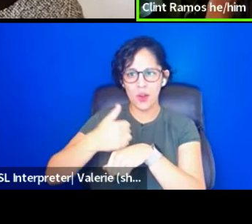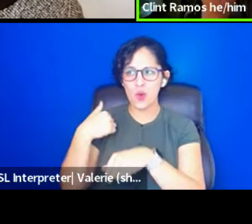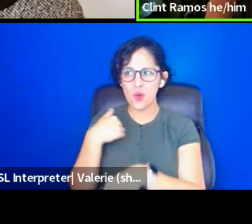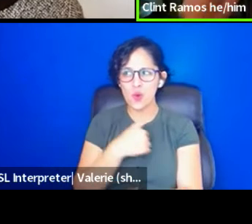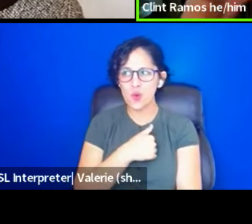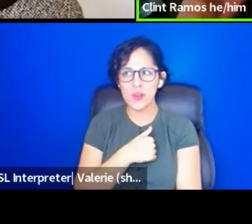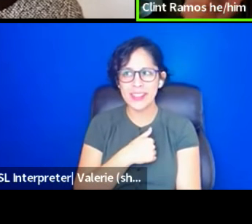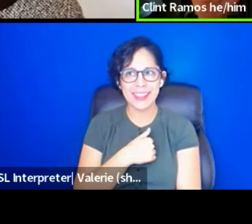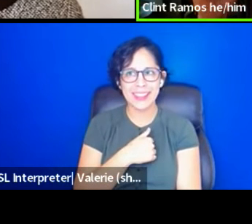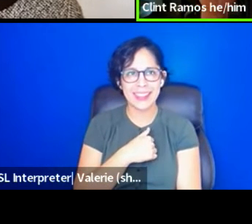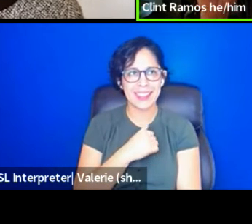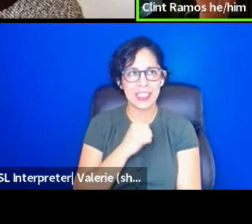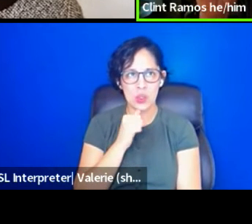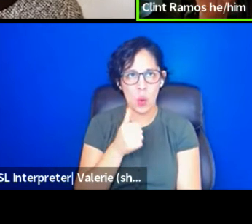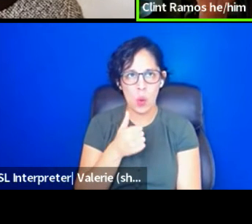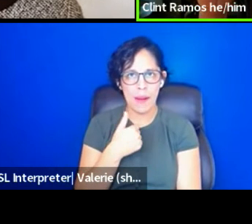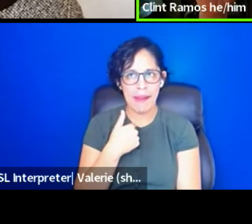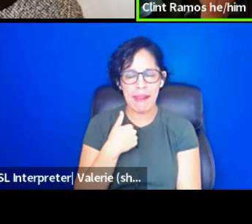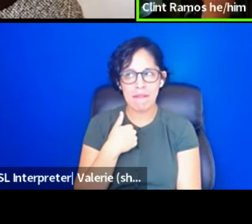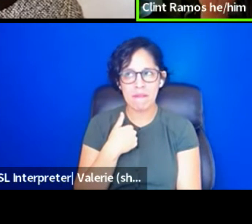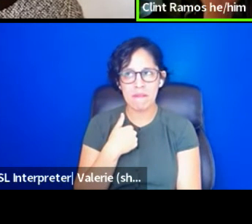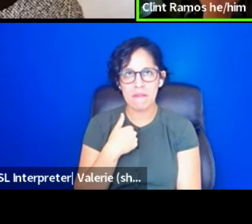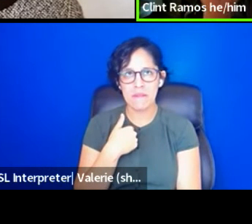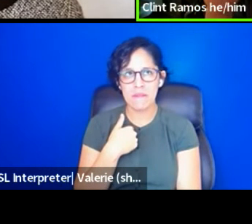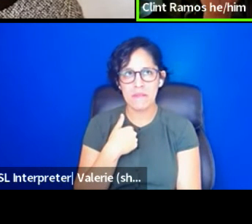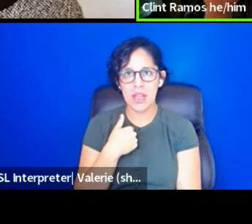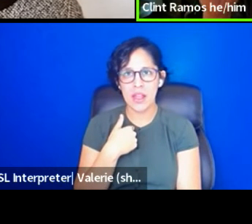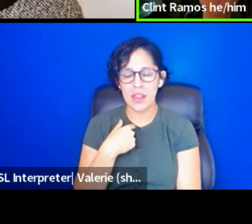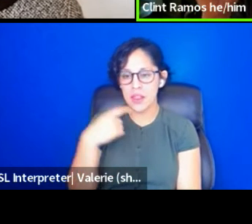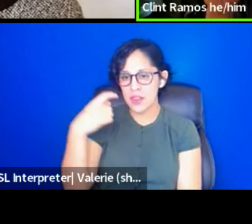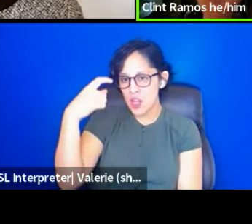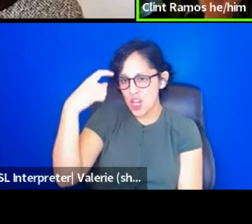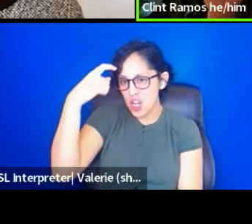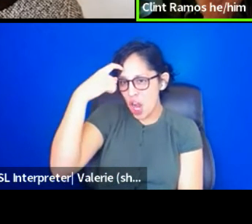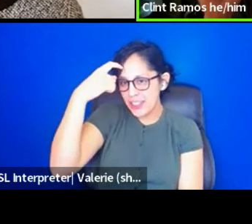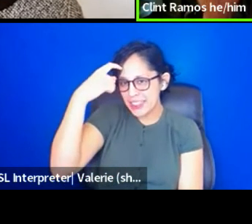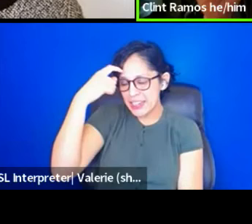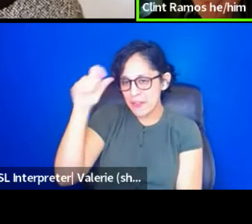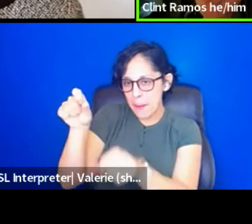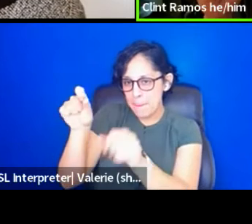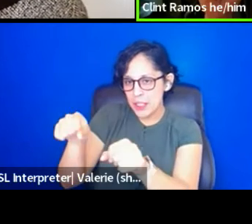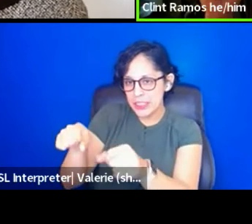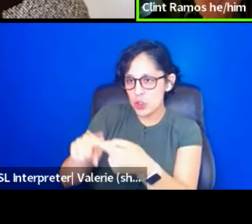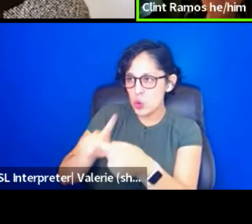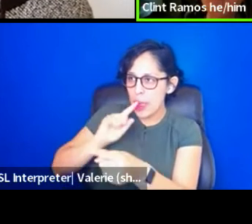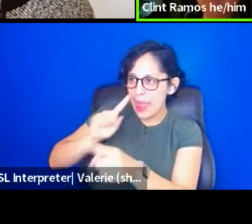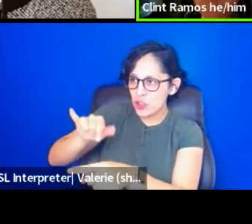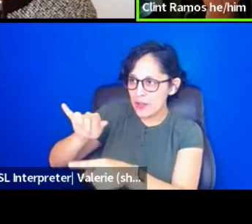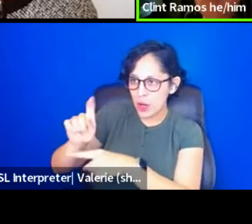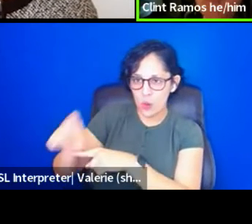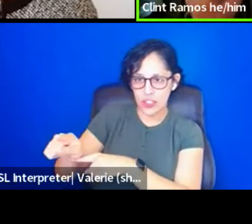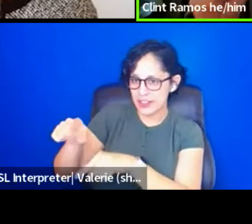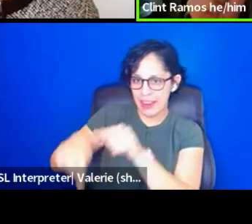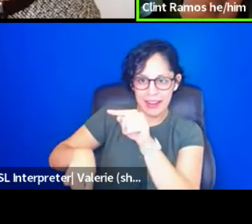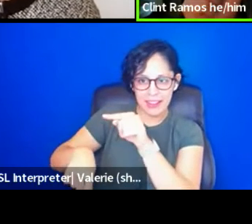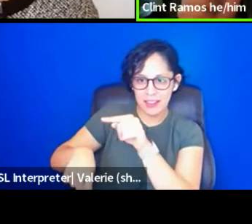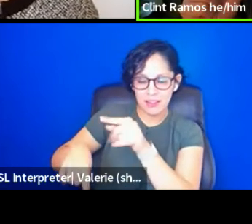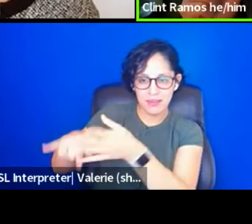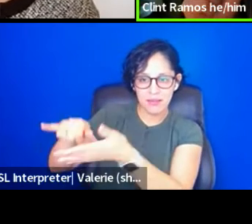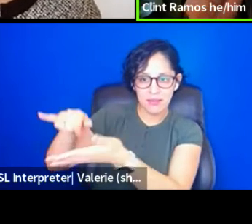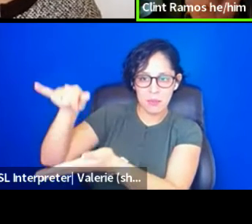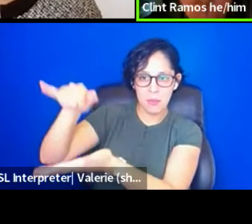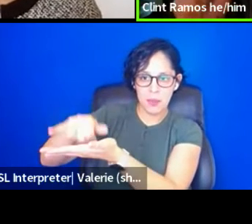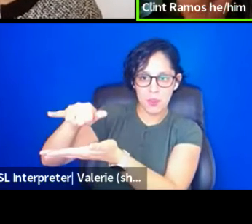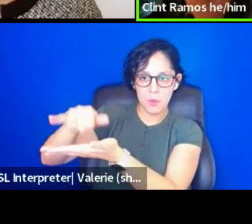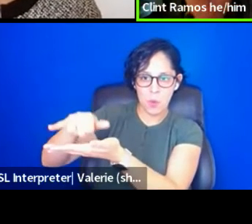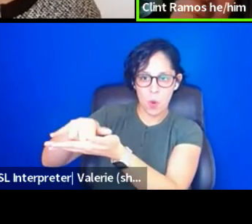we do not have the cognitive capacity yet to answer that question because it's impossible right